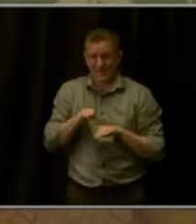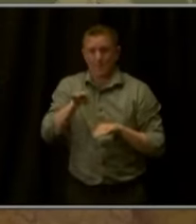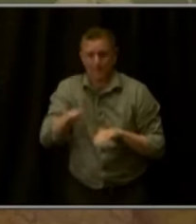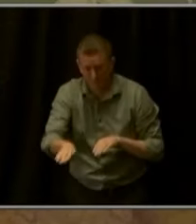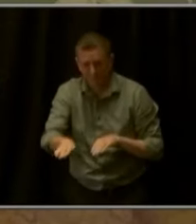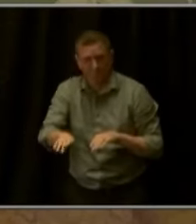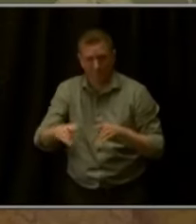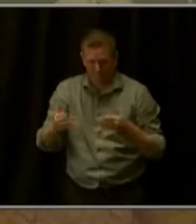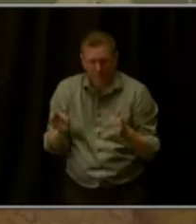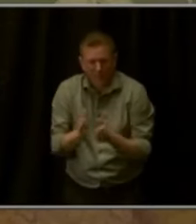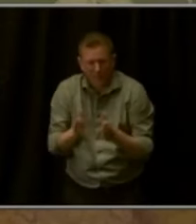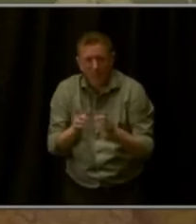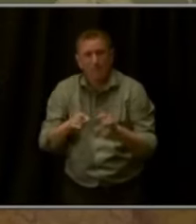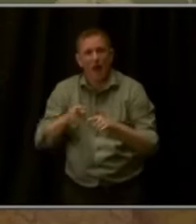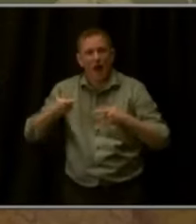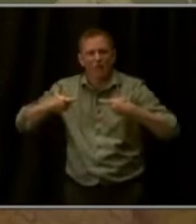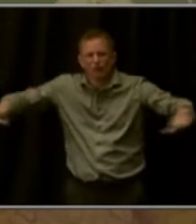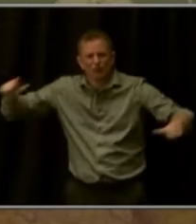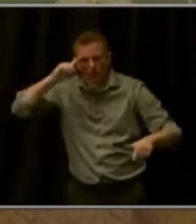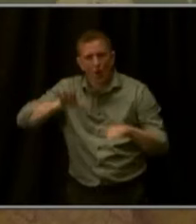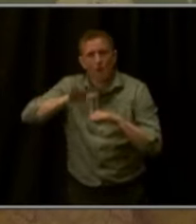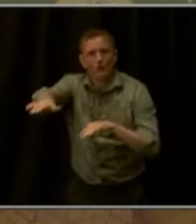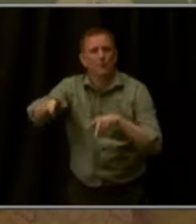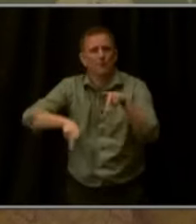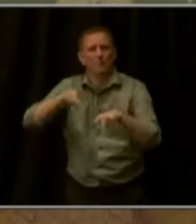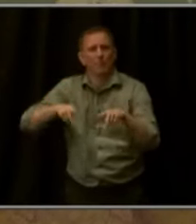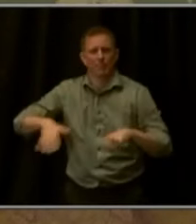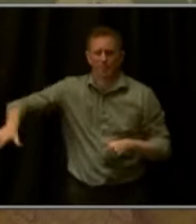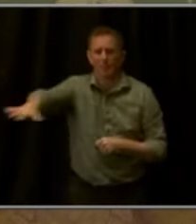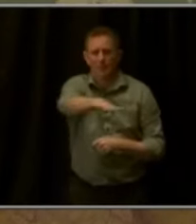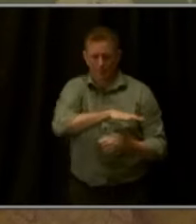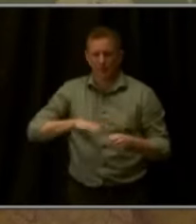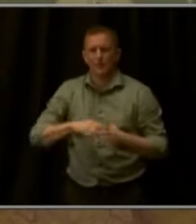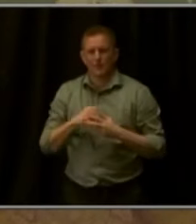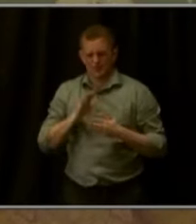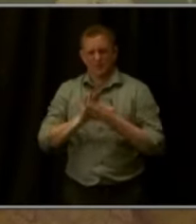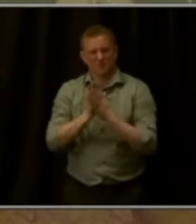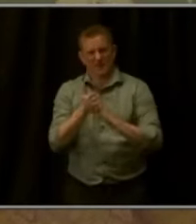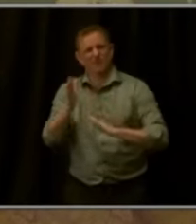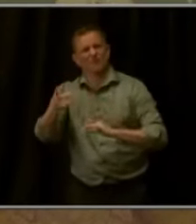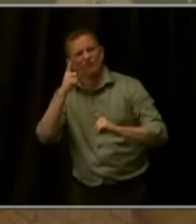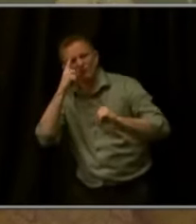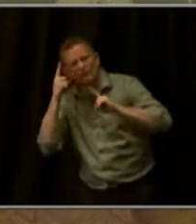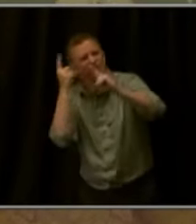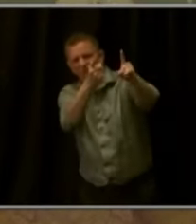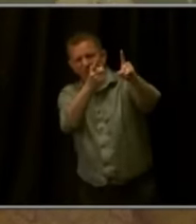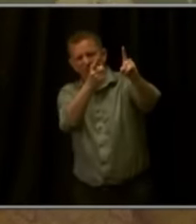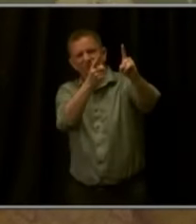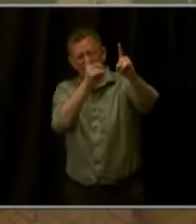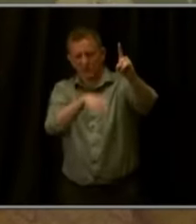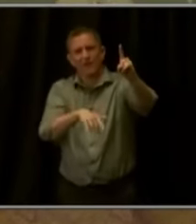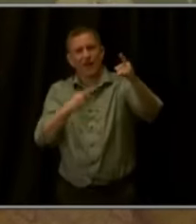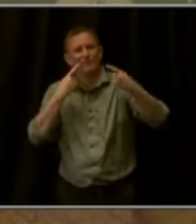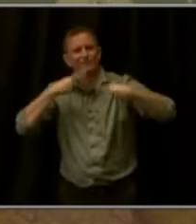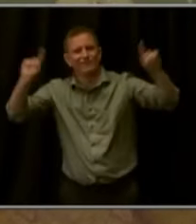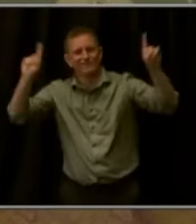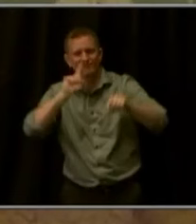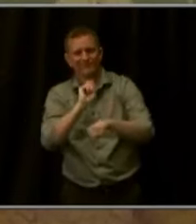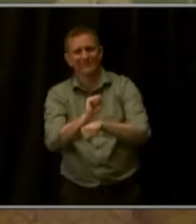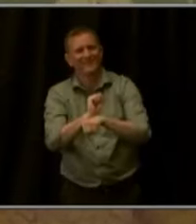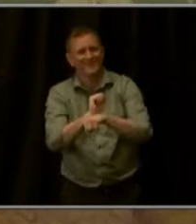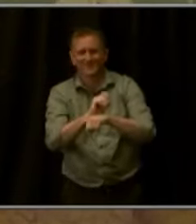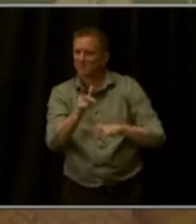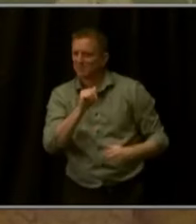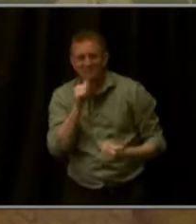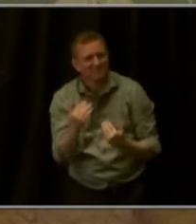turning the moonshot goal into mission accomplished. It wasn't easy. With a vision to guide